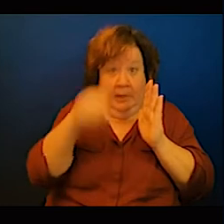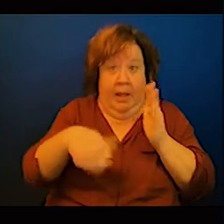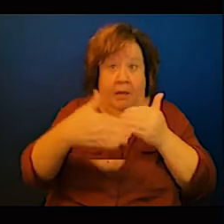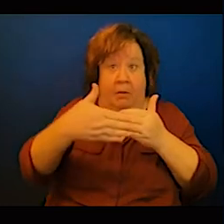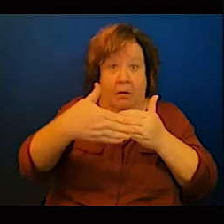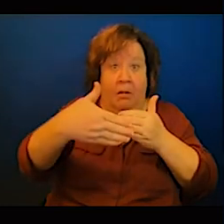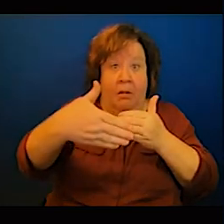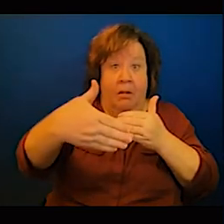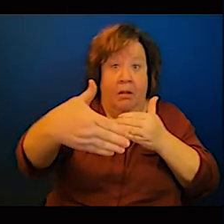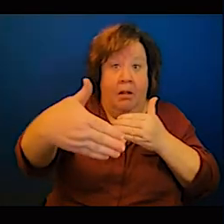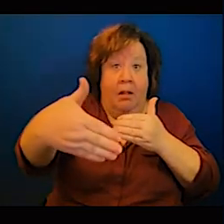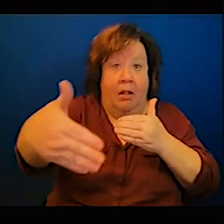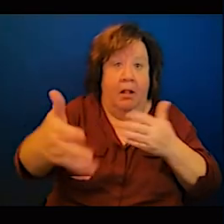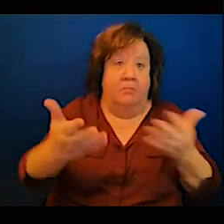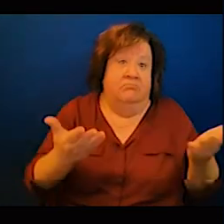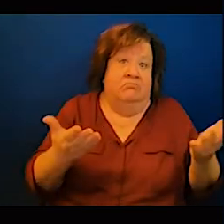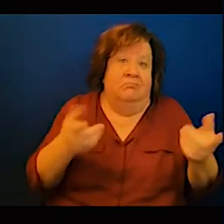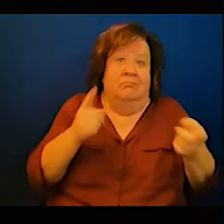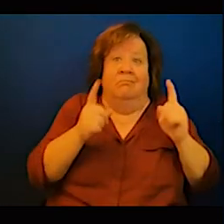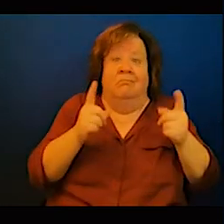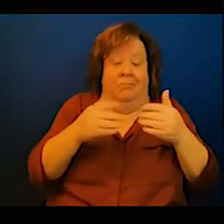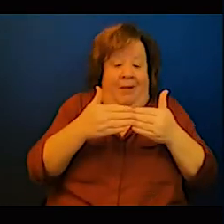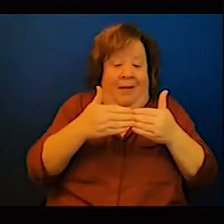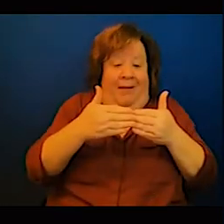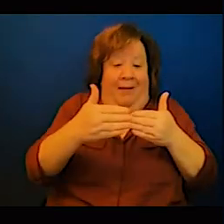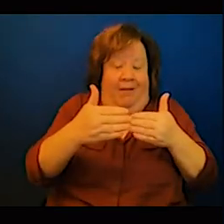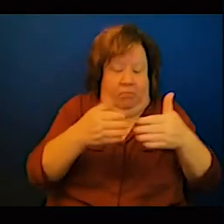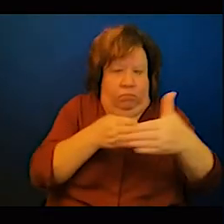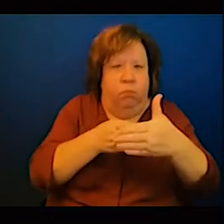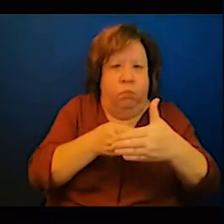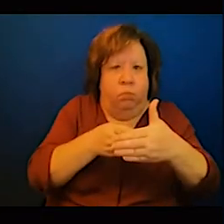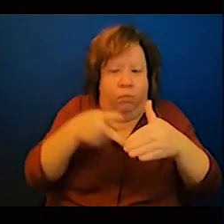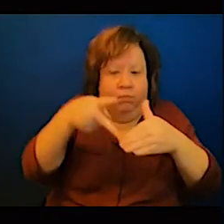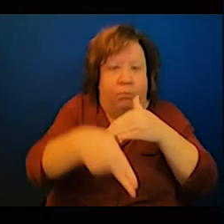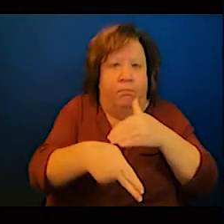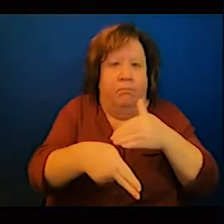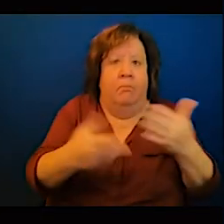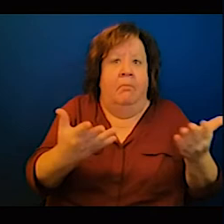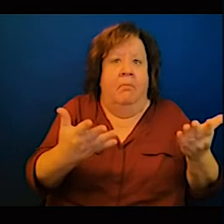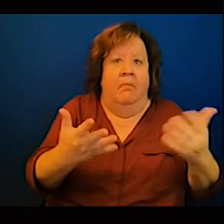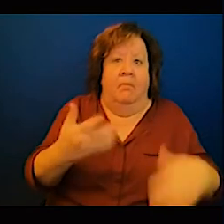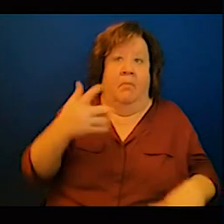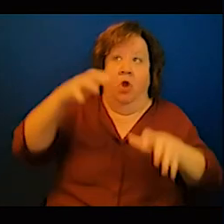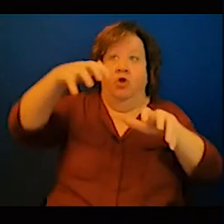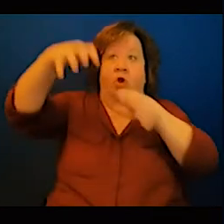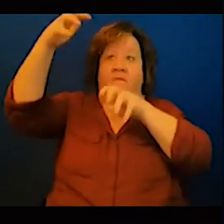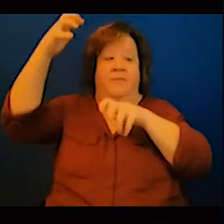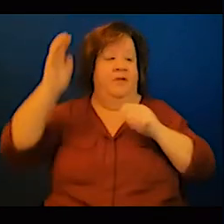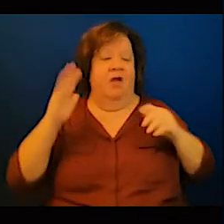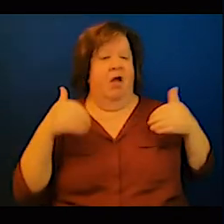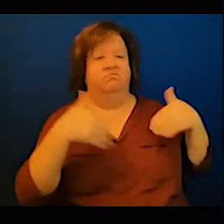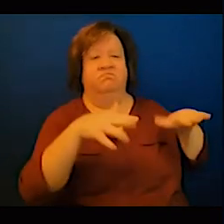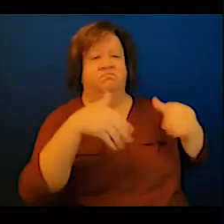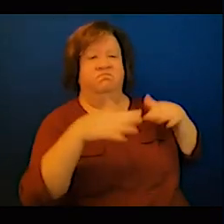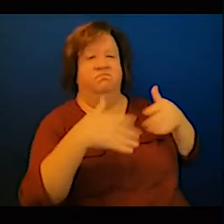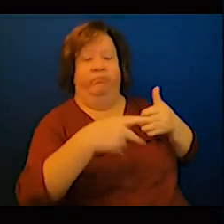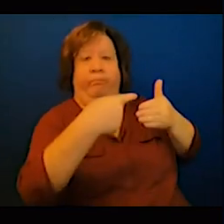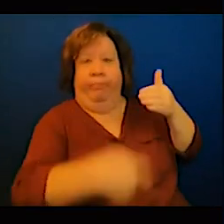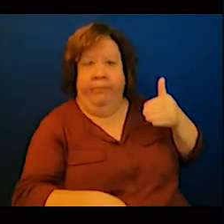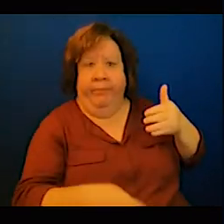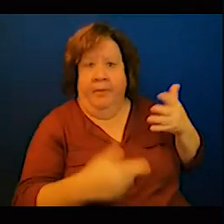some example of innovative solution developed what they call a first loss capital we have the example of